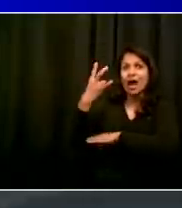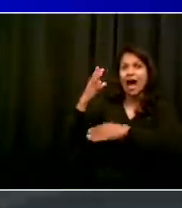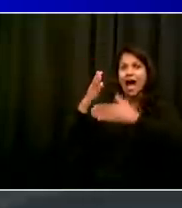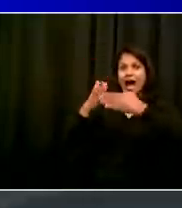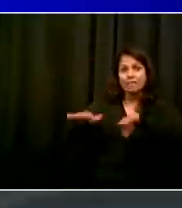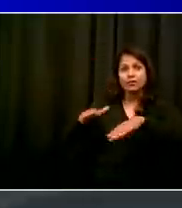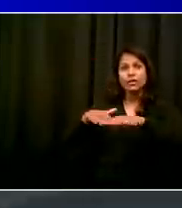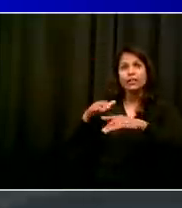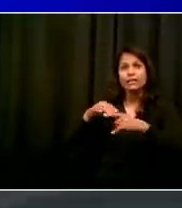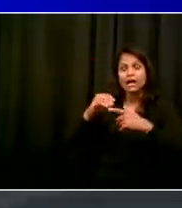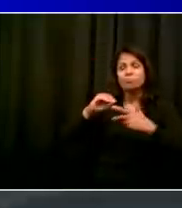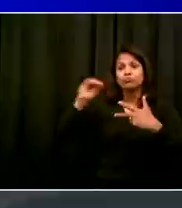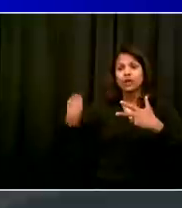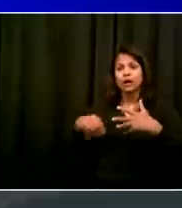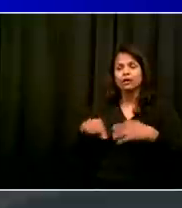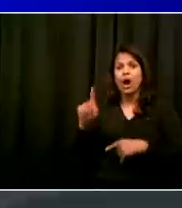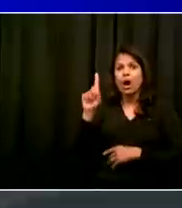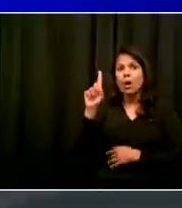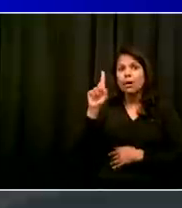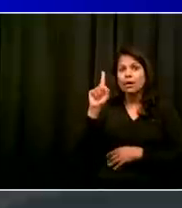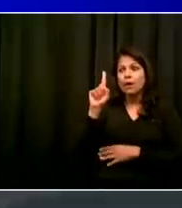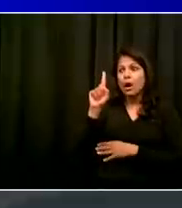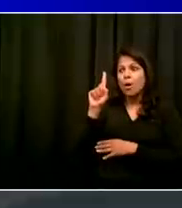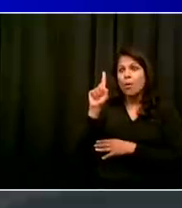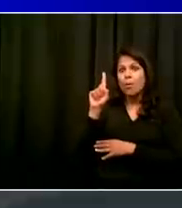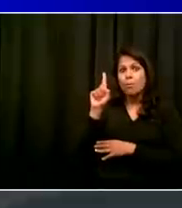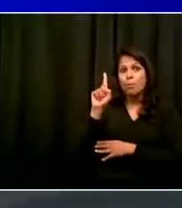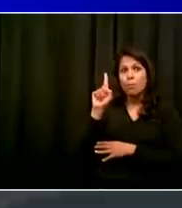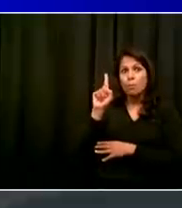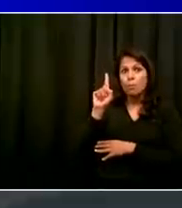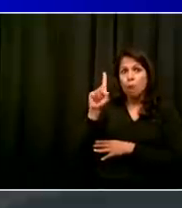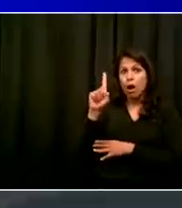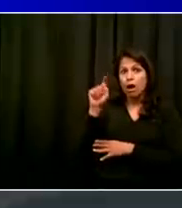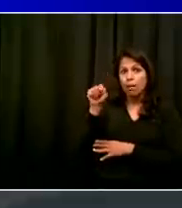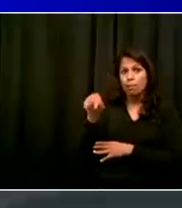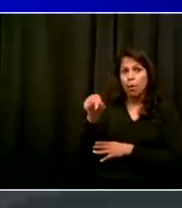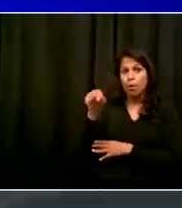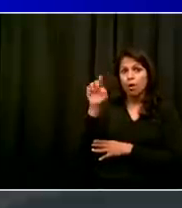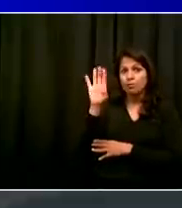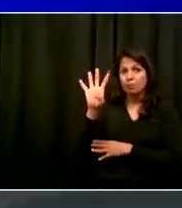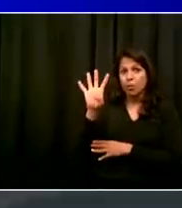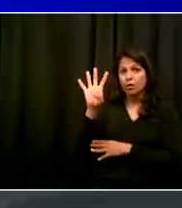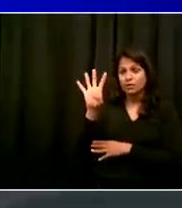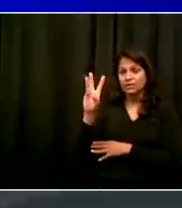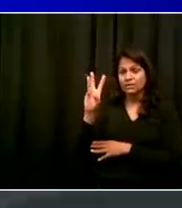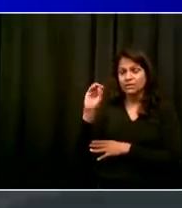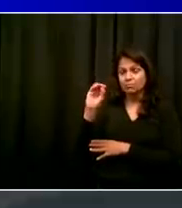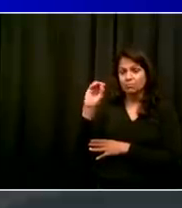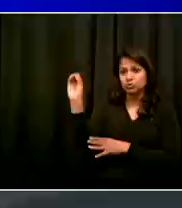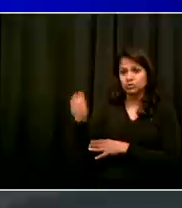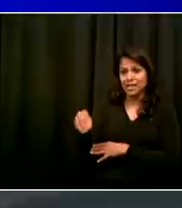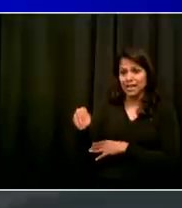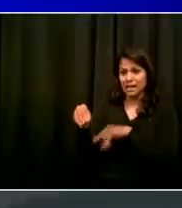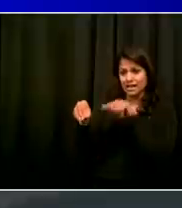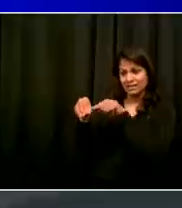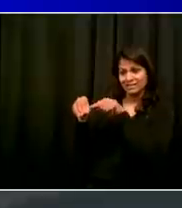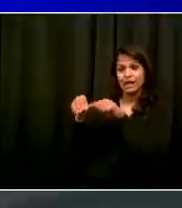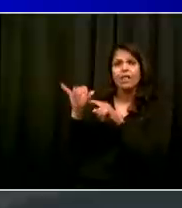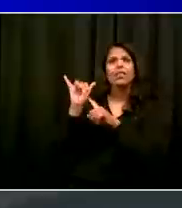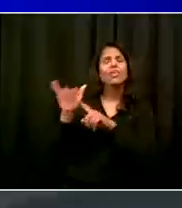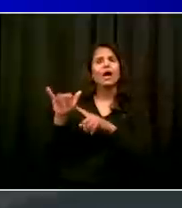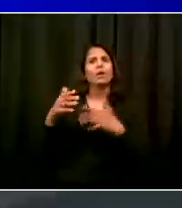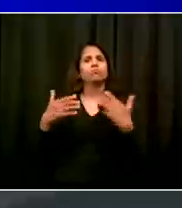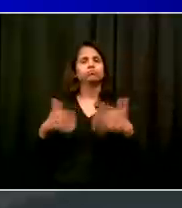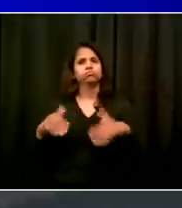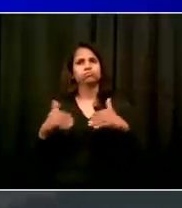Today, the seven-day rolling average number is 1.46%. So that's the citywide picture. This is the first of probably